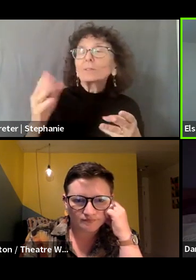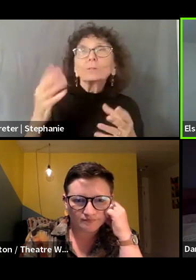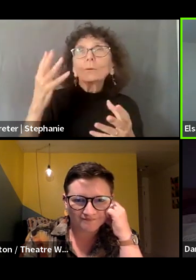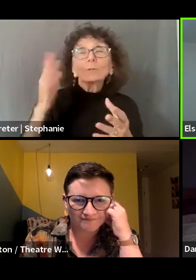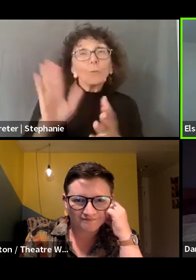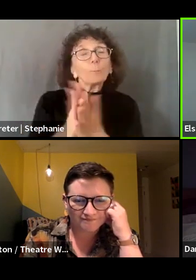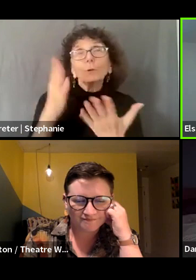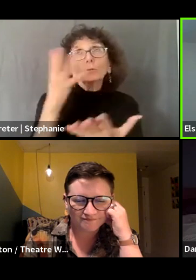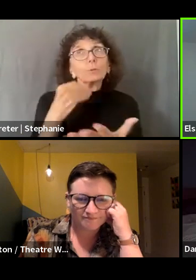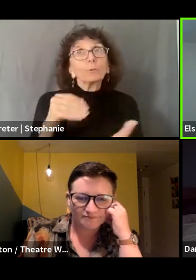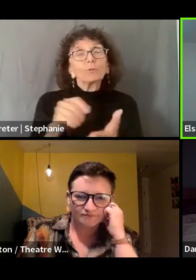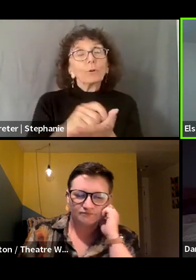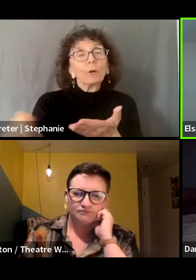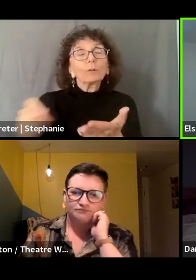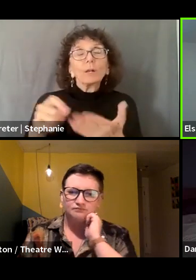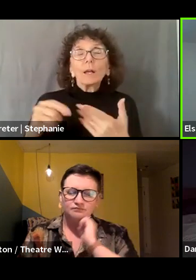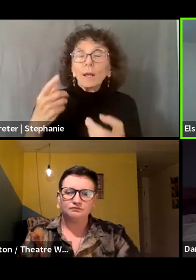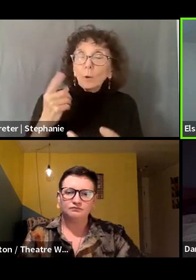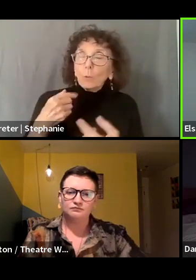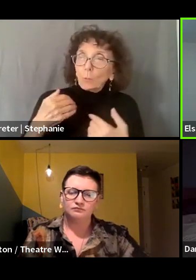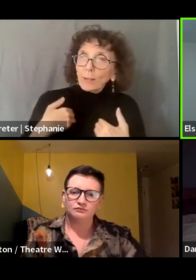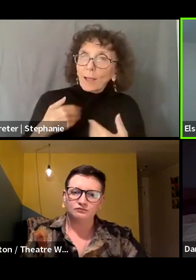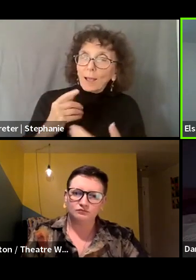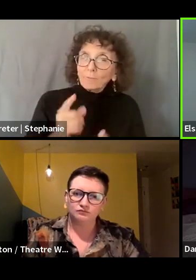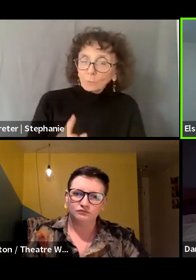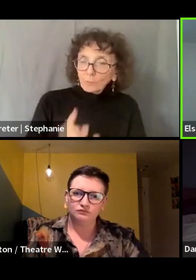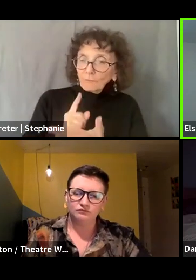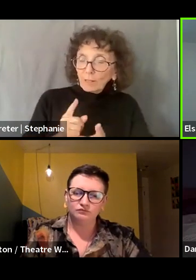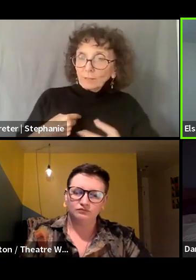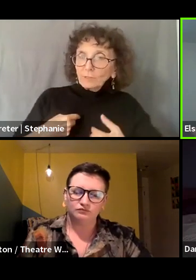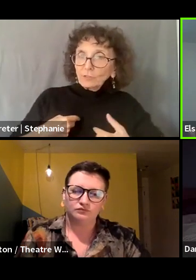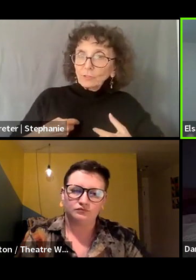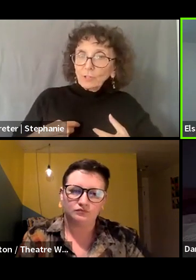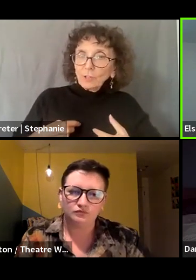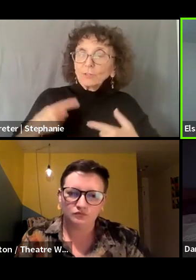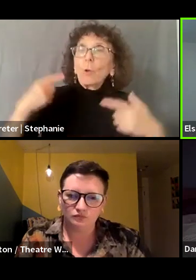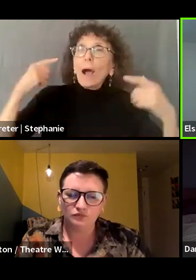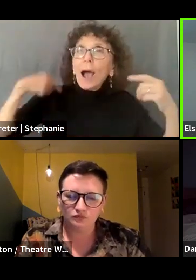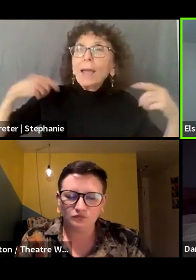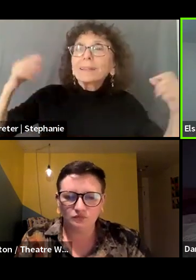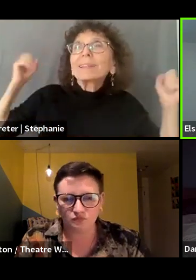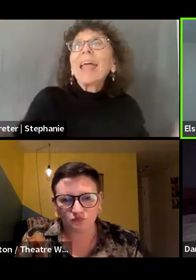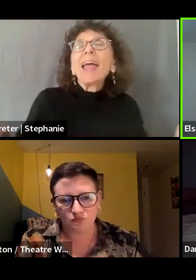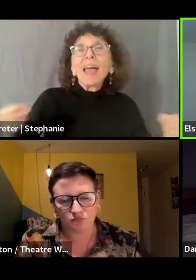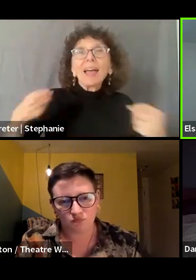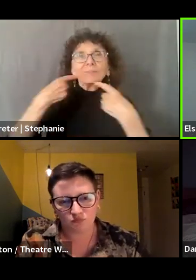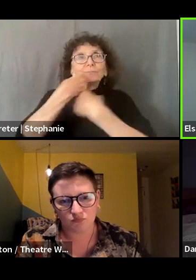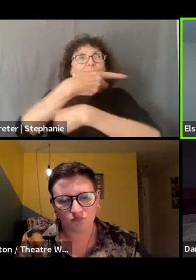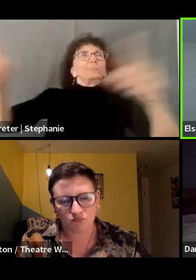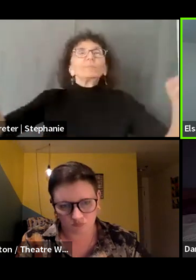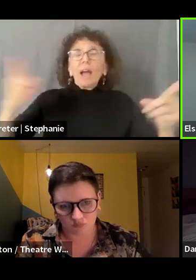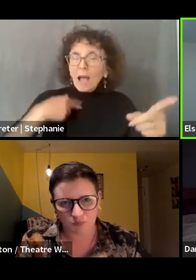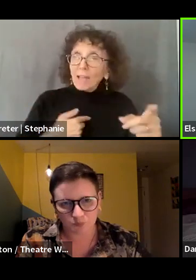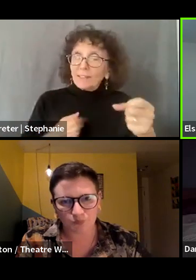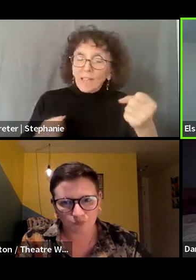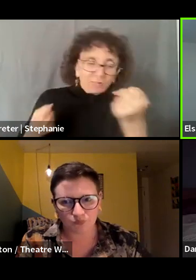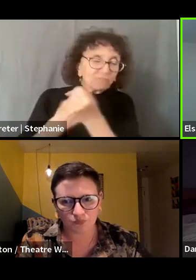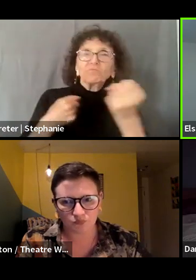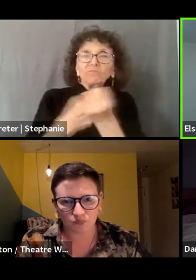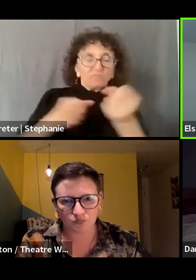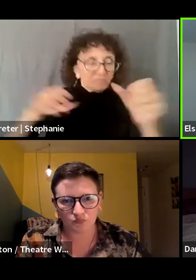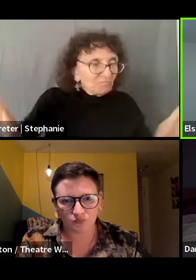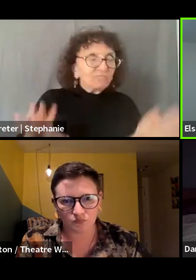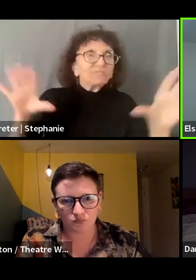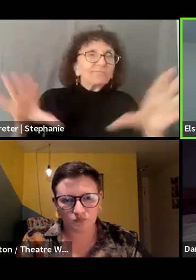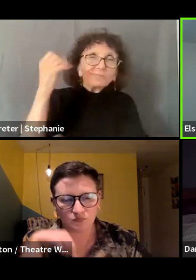book, you know, like the privilege that I have to allow me to like speak about these things and be an activist and an advocate and,